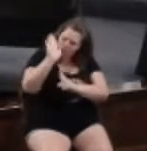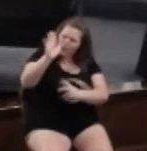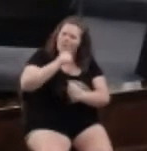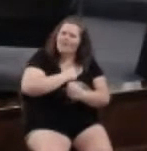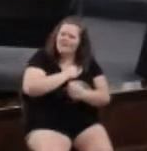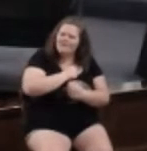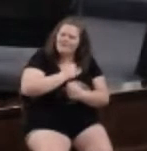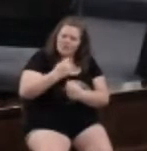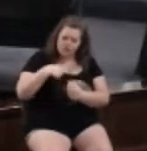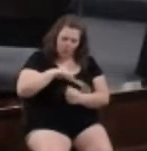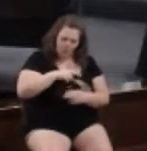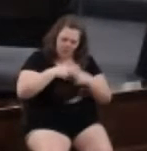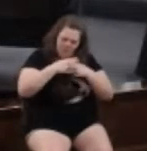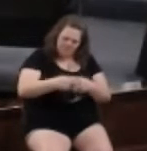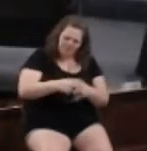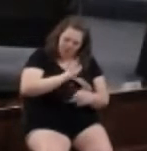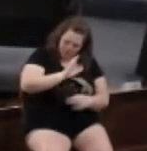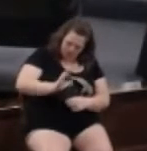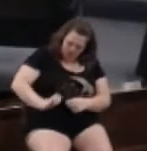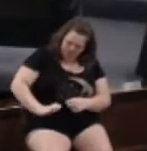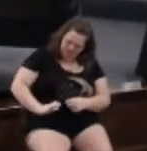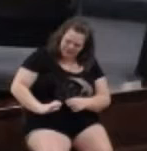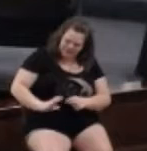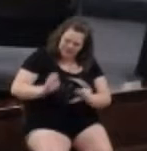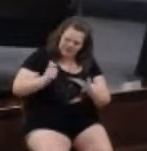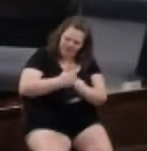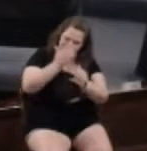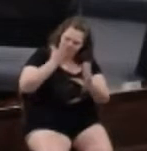And we are called Christians, followers of Christ.